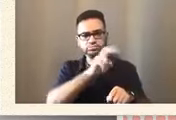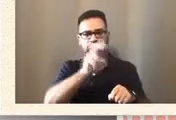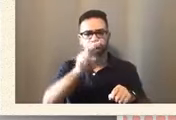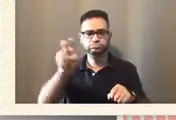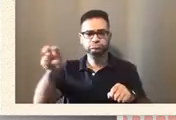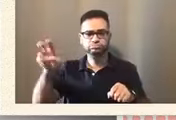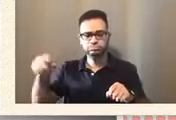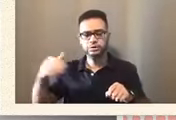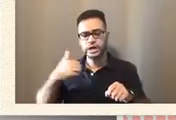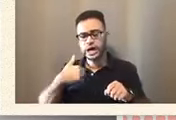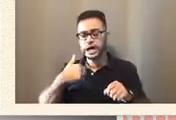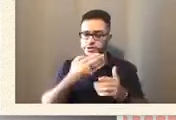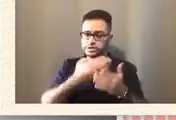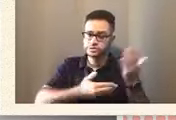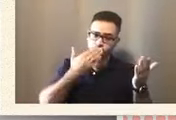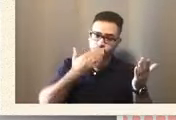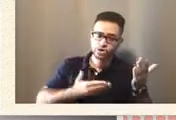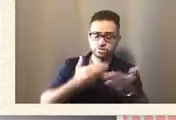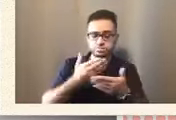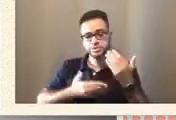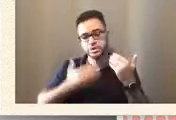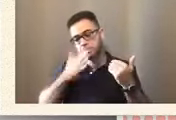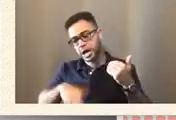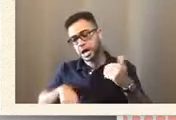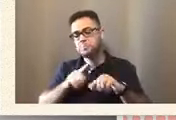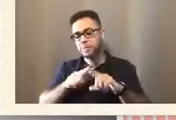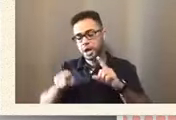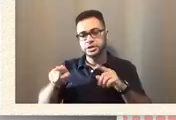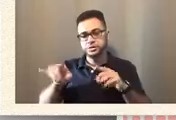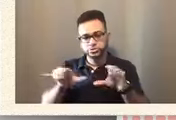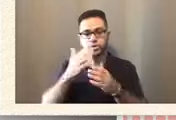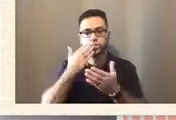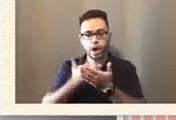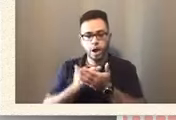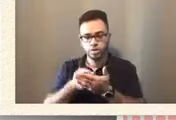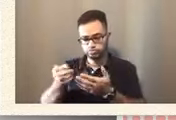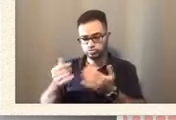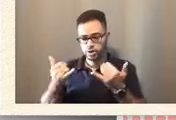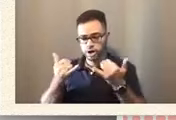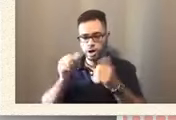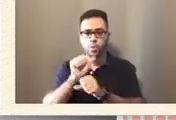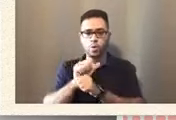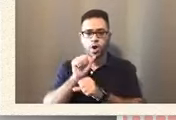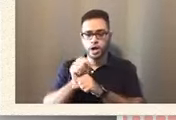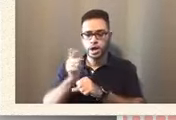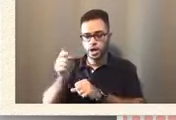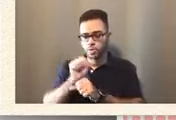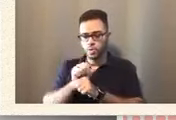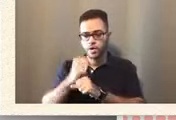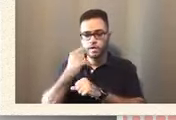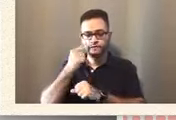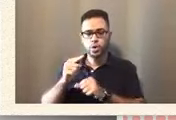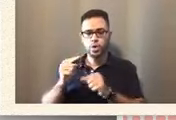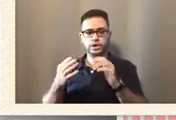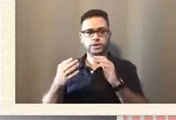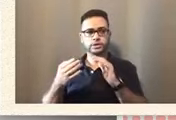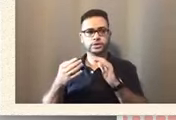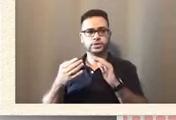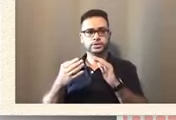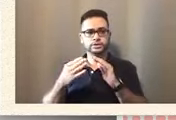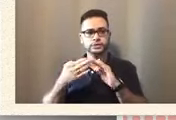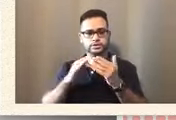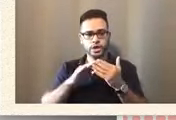bad, but he's doing well. He's actually working. He works for downtown for when the Heat basketball